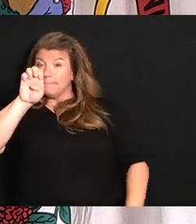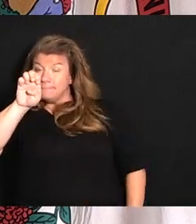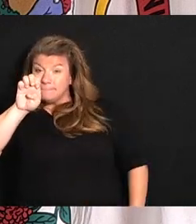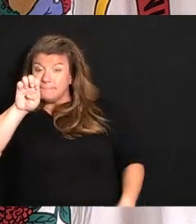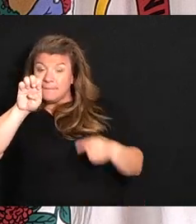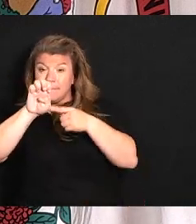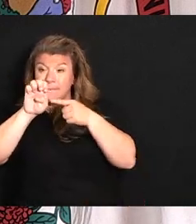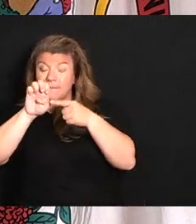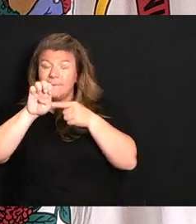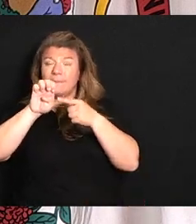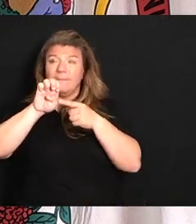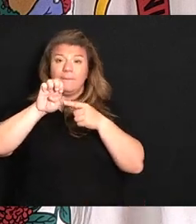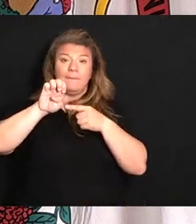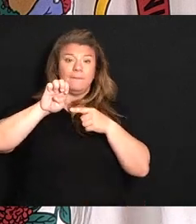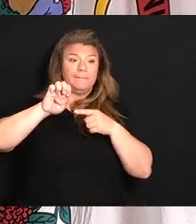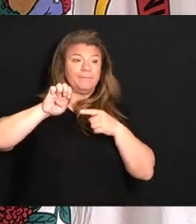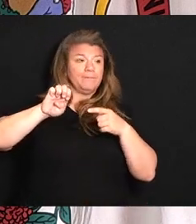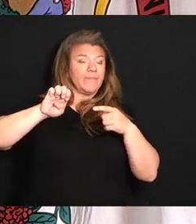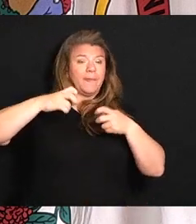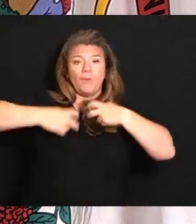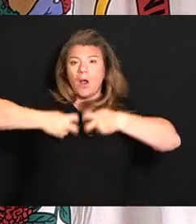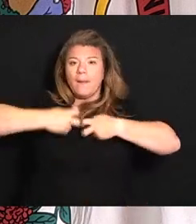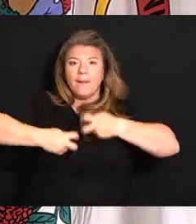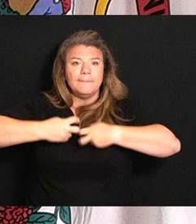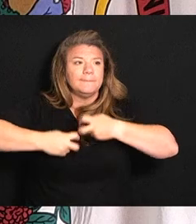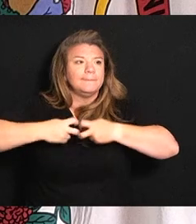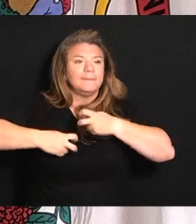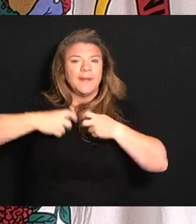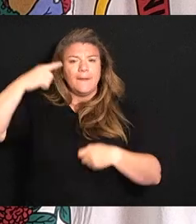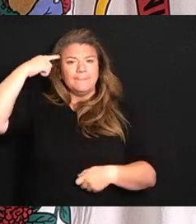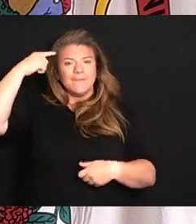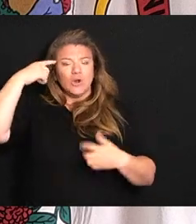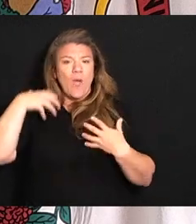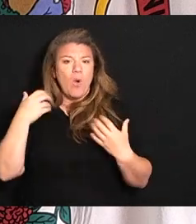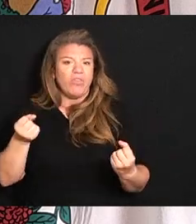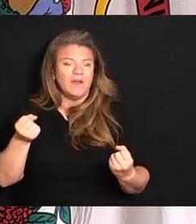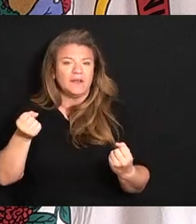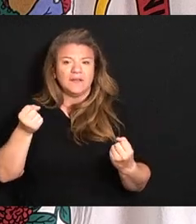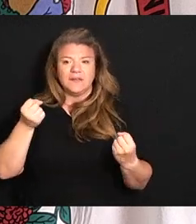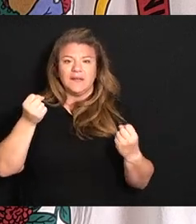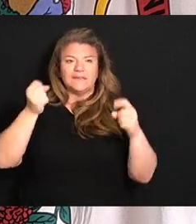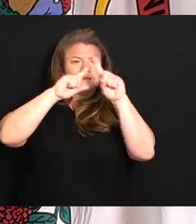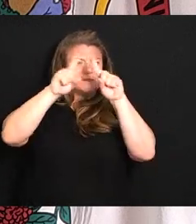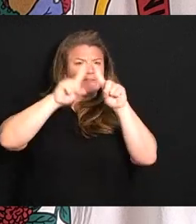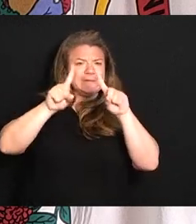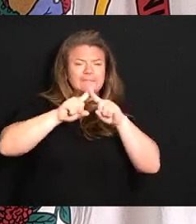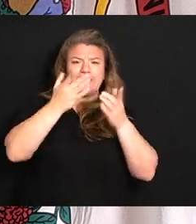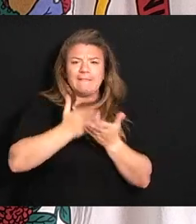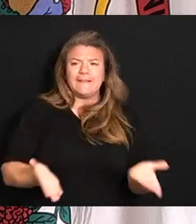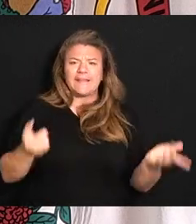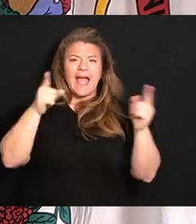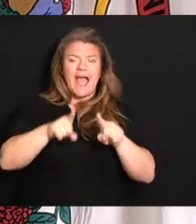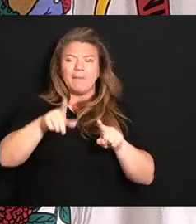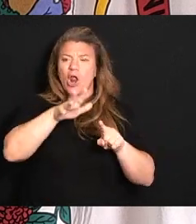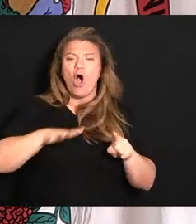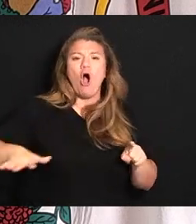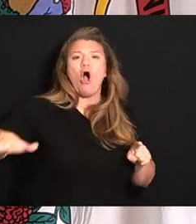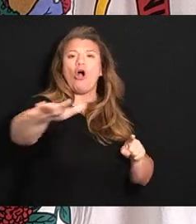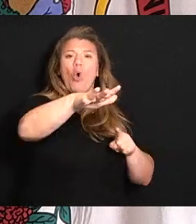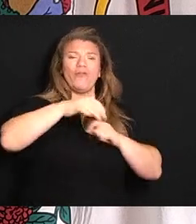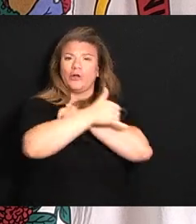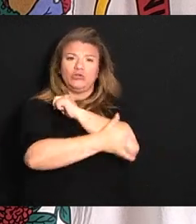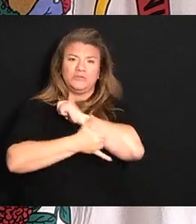the standpoint of all the problems with mental health and all the different things that are going on across our country,